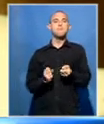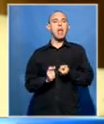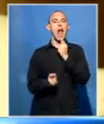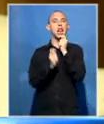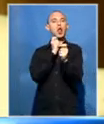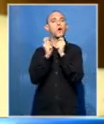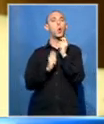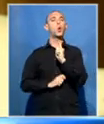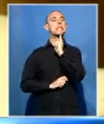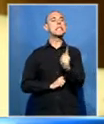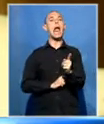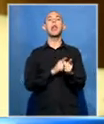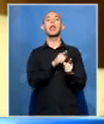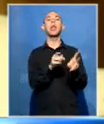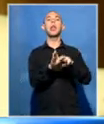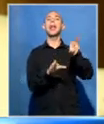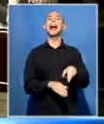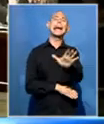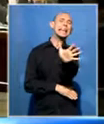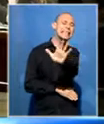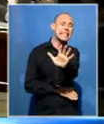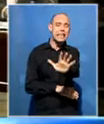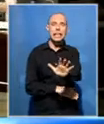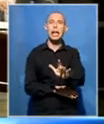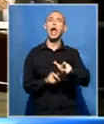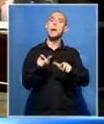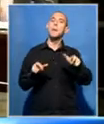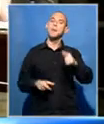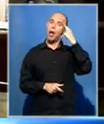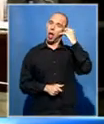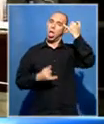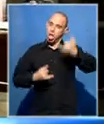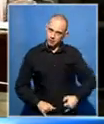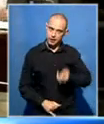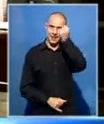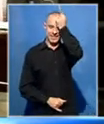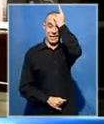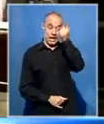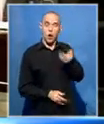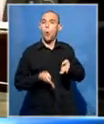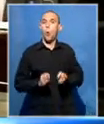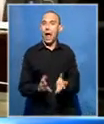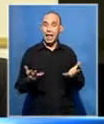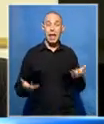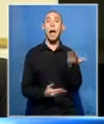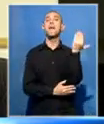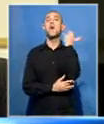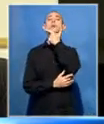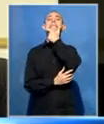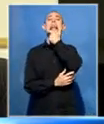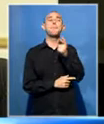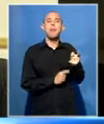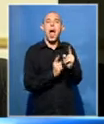like to discuss his possible exit from the police. That is the discussion that they had. There is nothing new